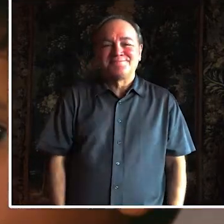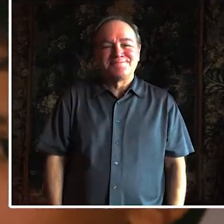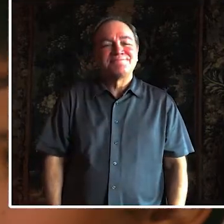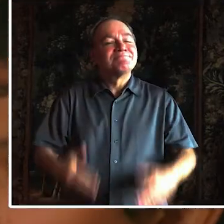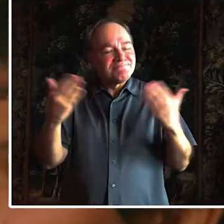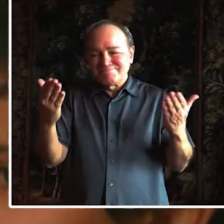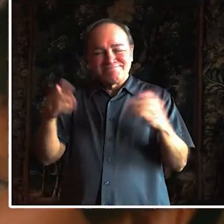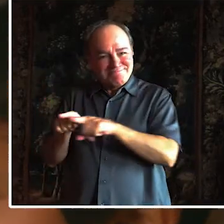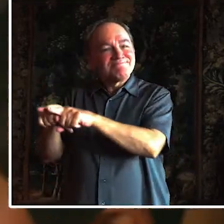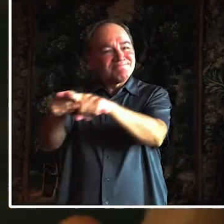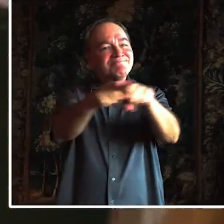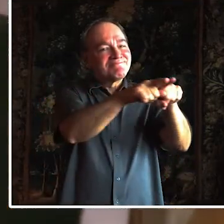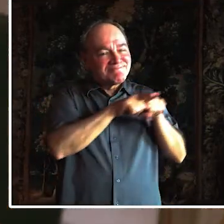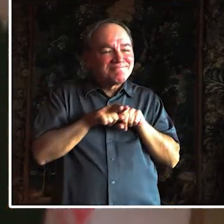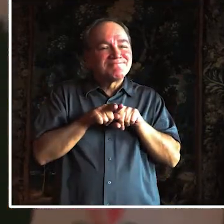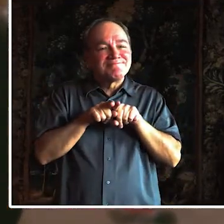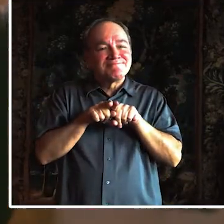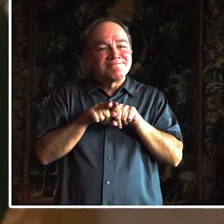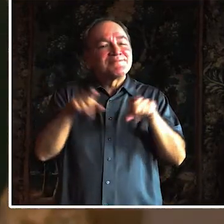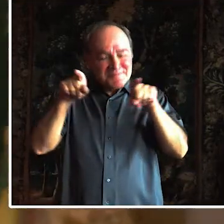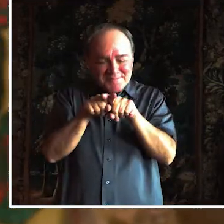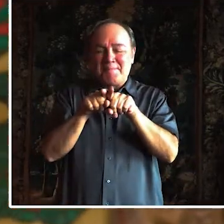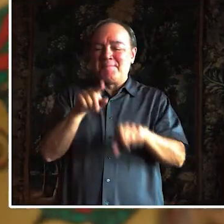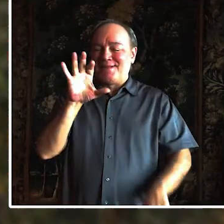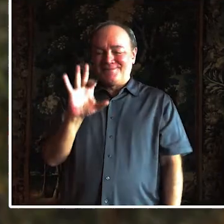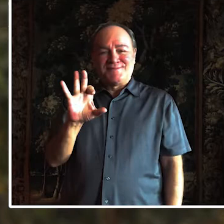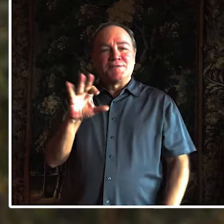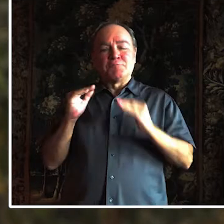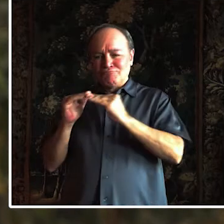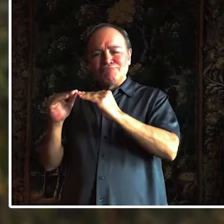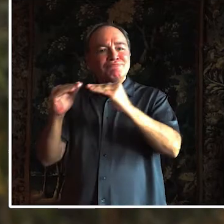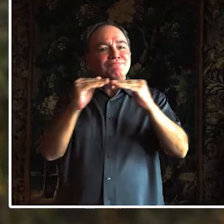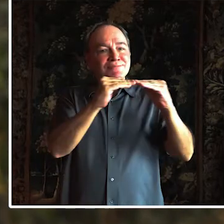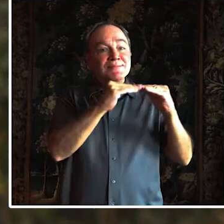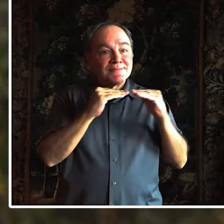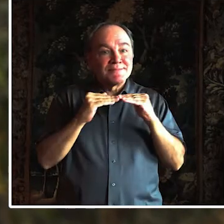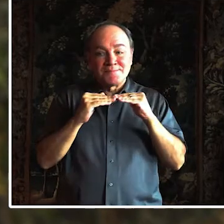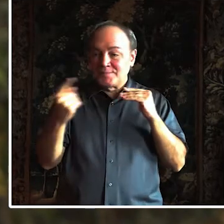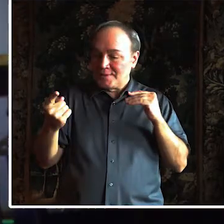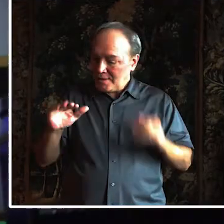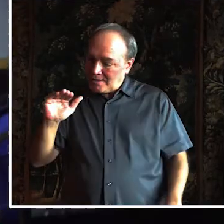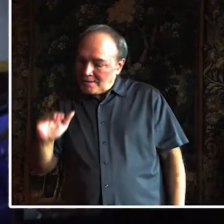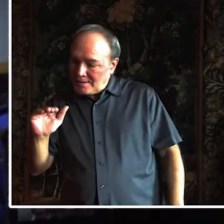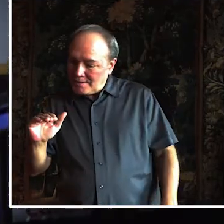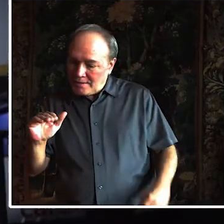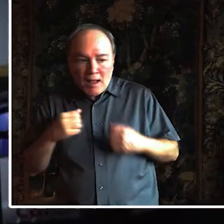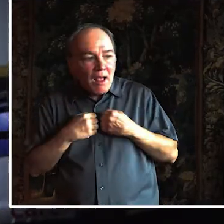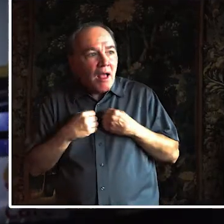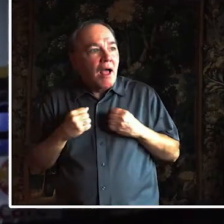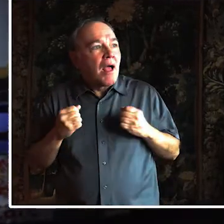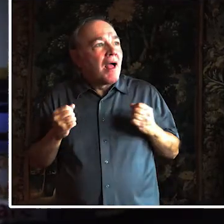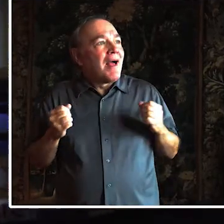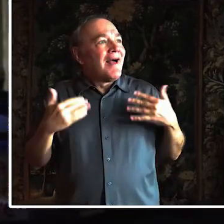child opening up in schools. And the teachers were able to tell us that. After we installed these latrines, the children were happy.